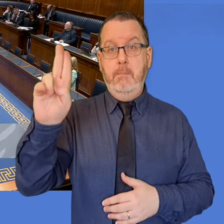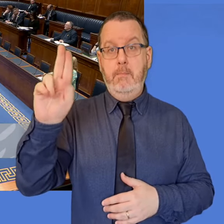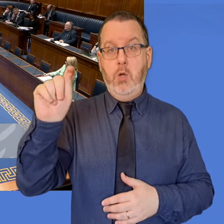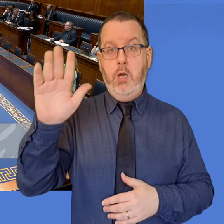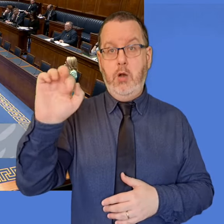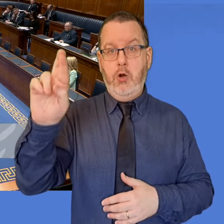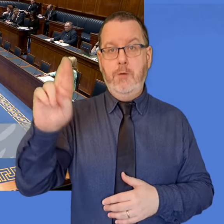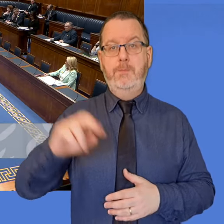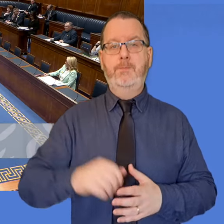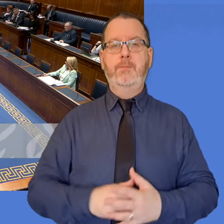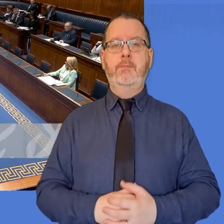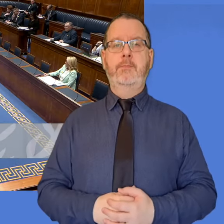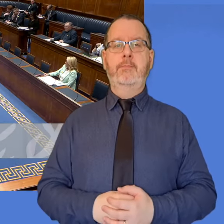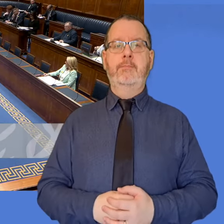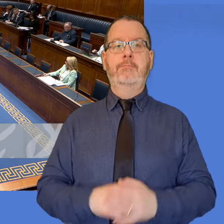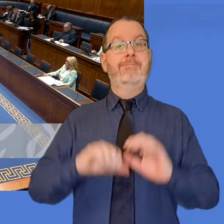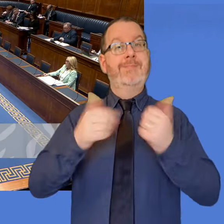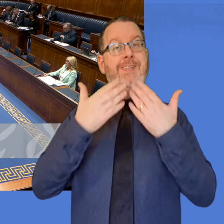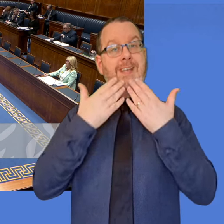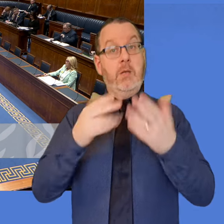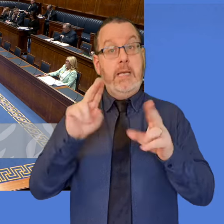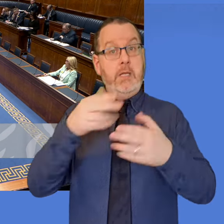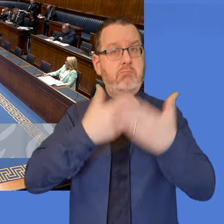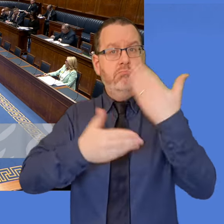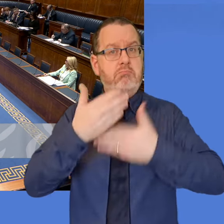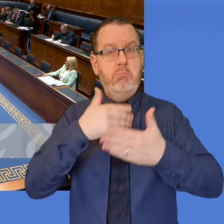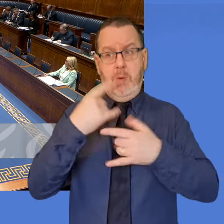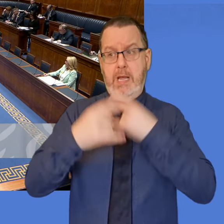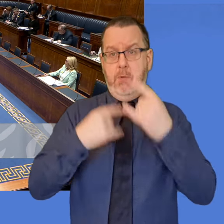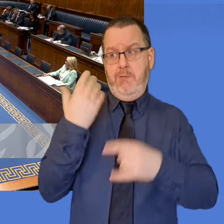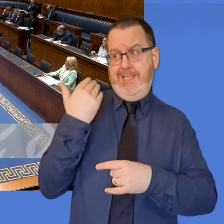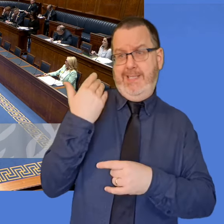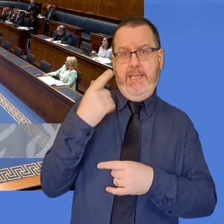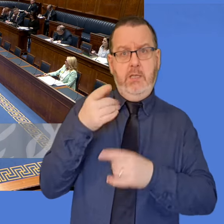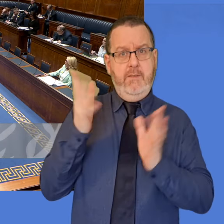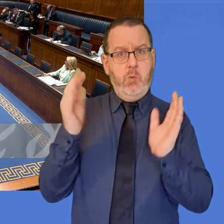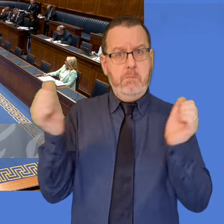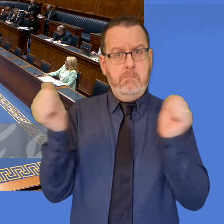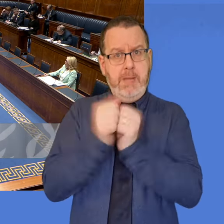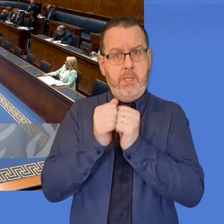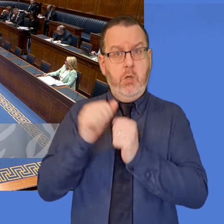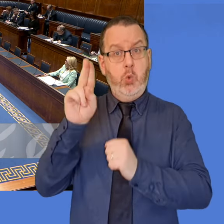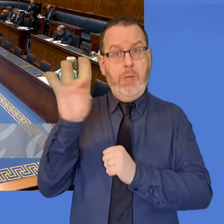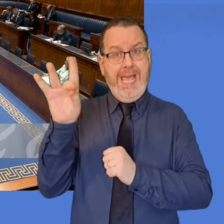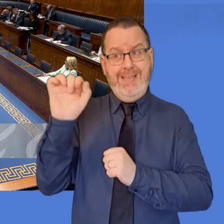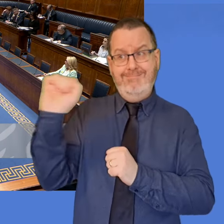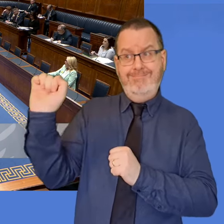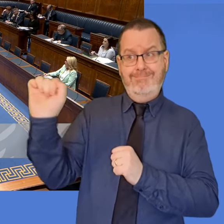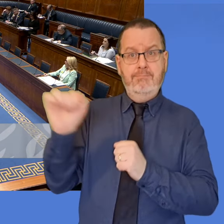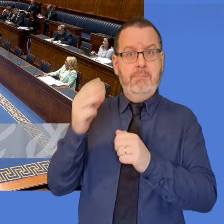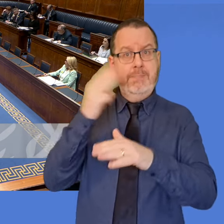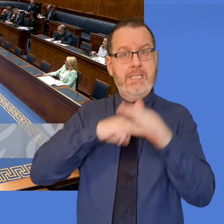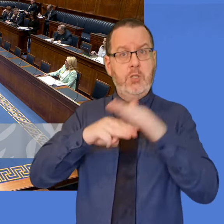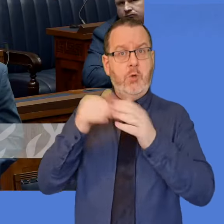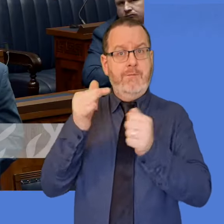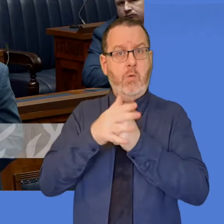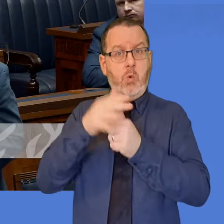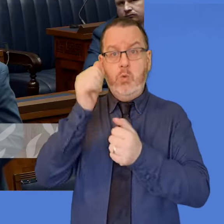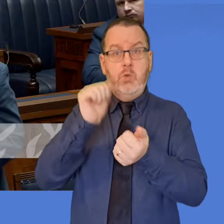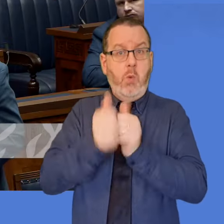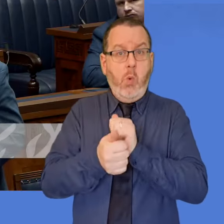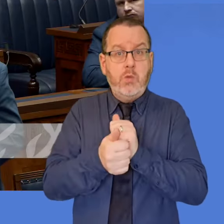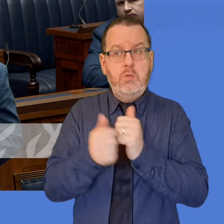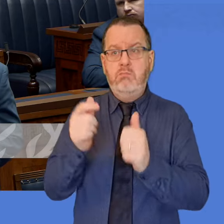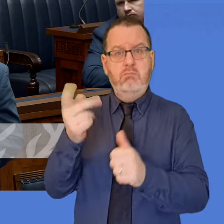Thank you, Mr. Speaker. Can the Minister give an update on matters that he may have raised with the UK Sports Minister in his recent visit to Northern Ireland, and in particular,